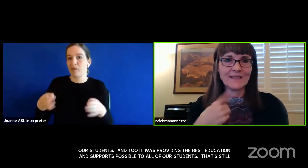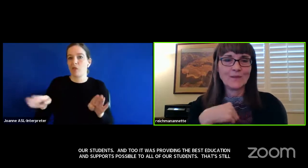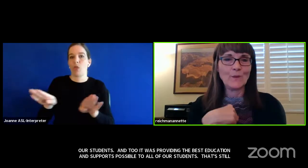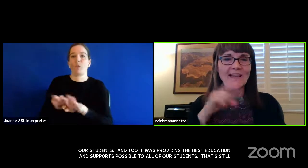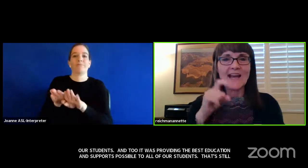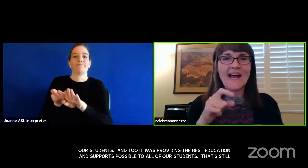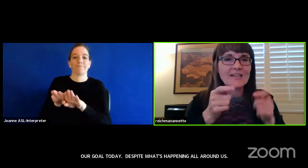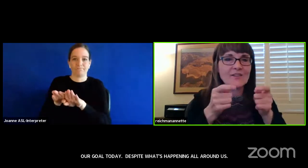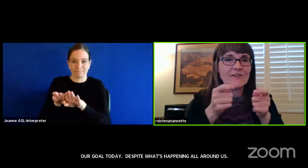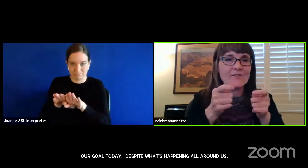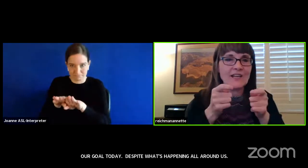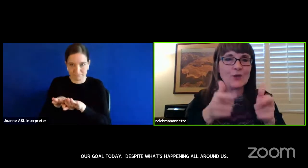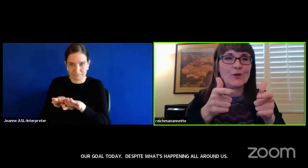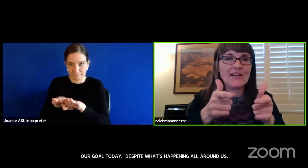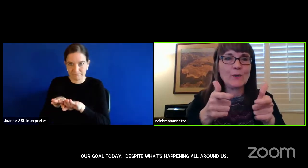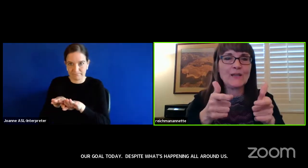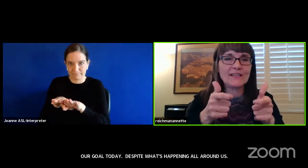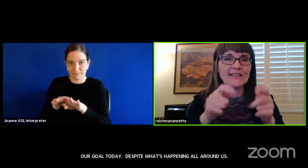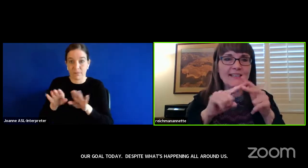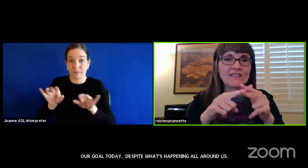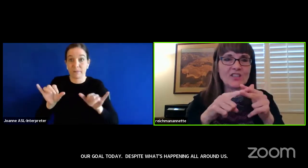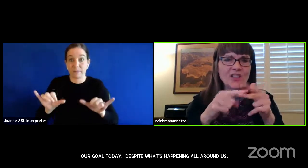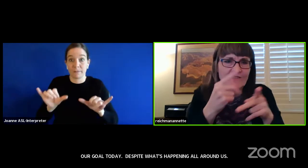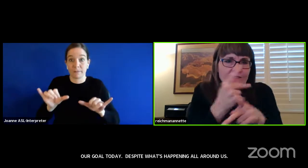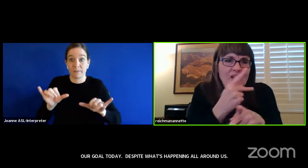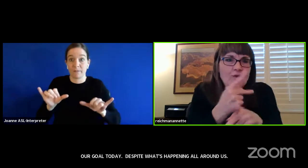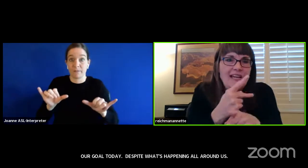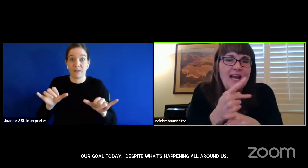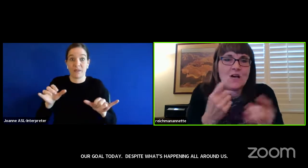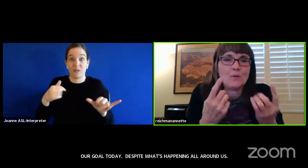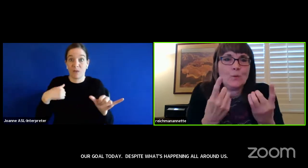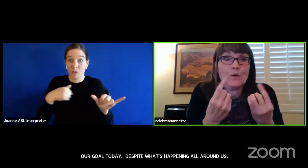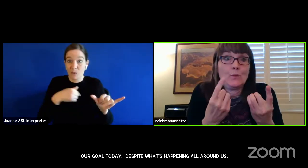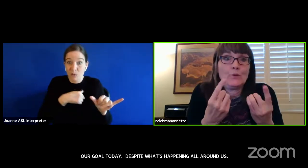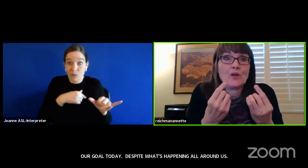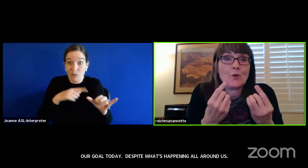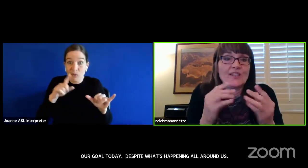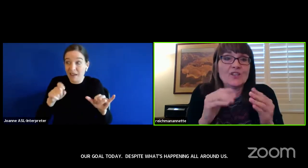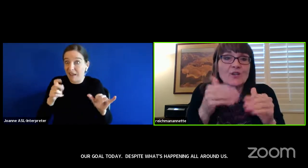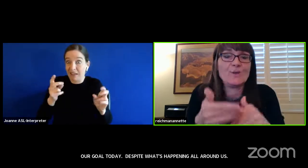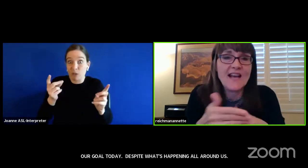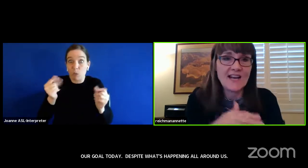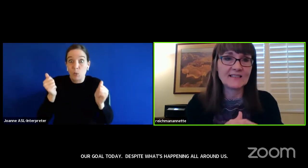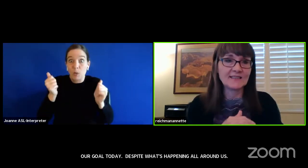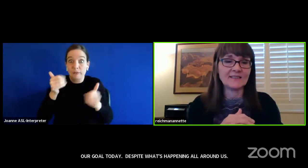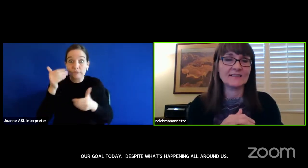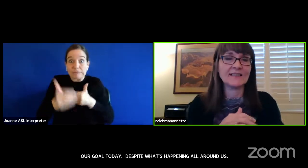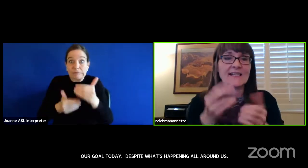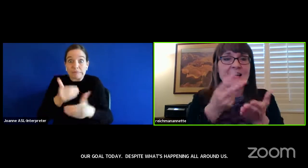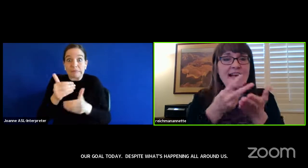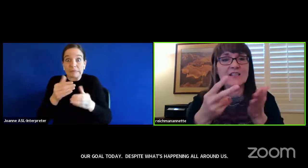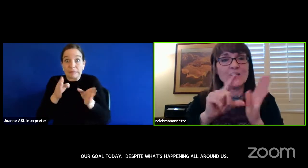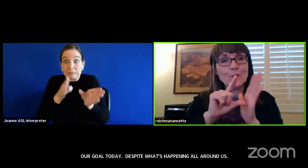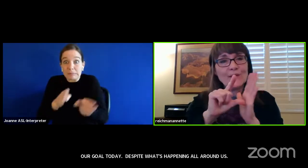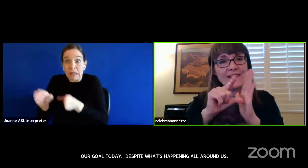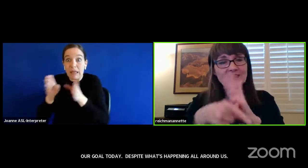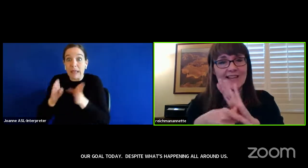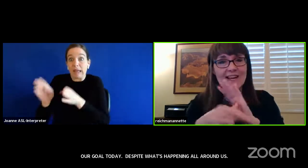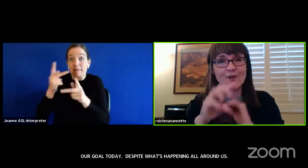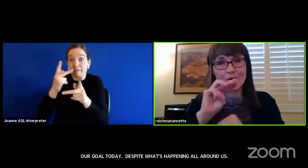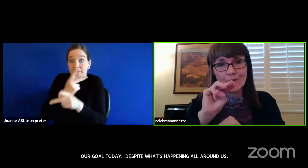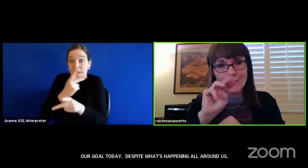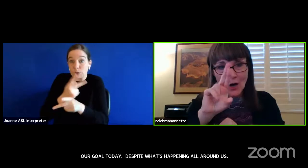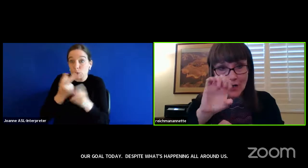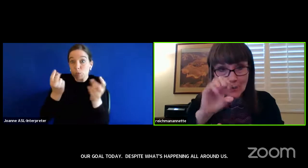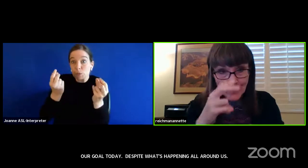We had to very quickly start figuring out what we were going to do next. And two weeks